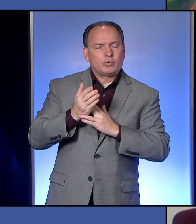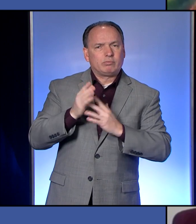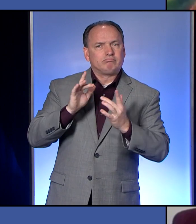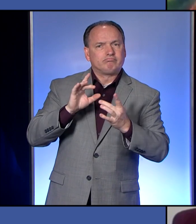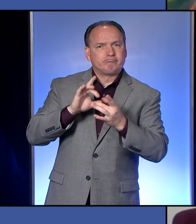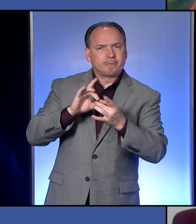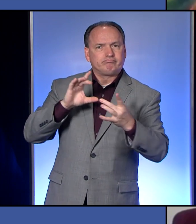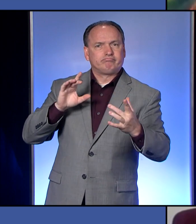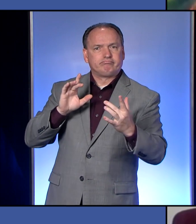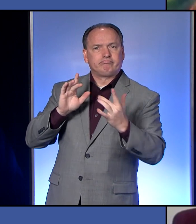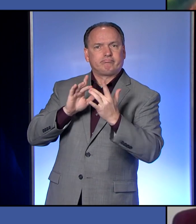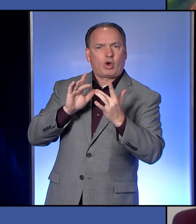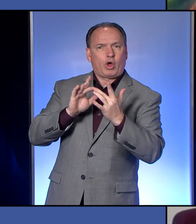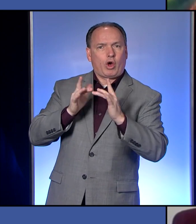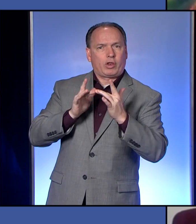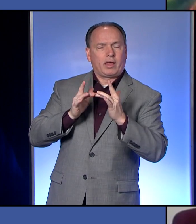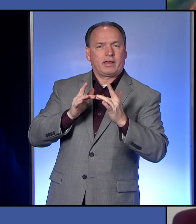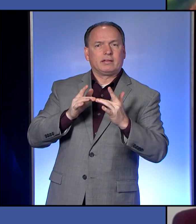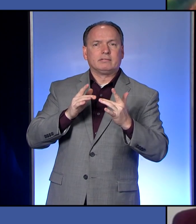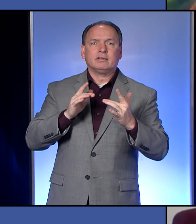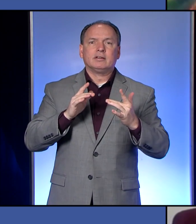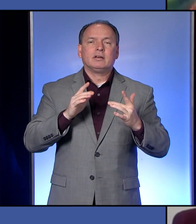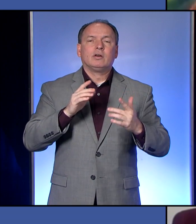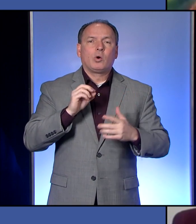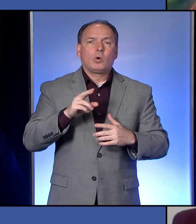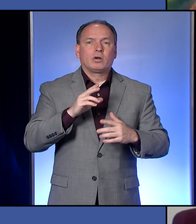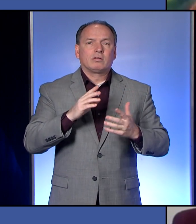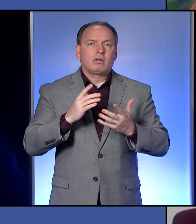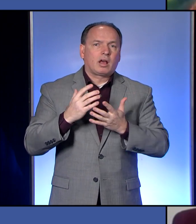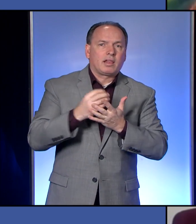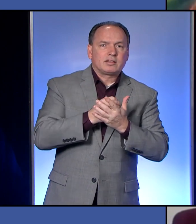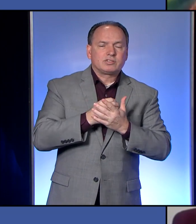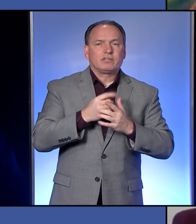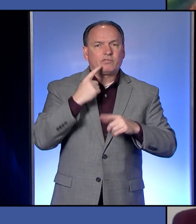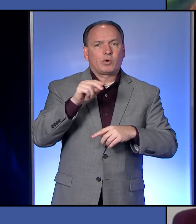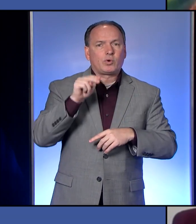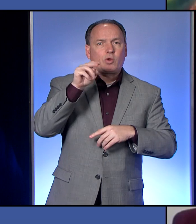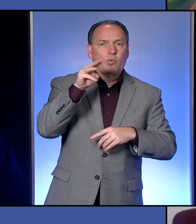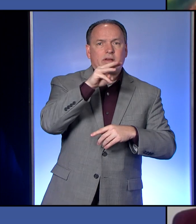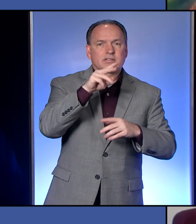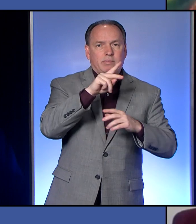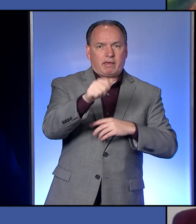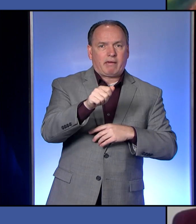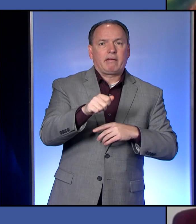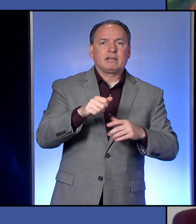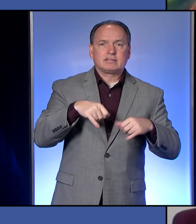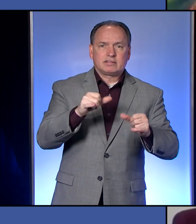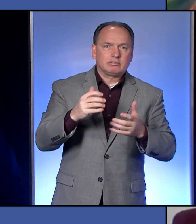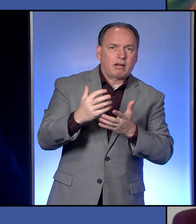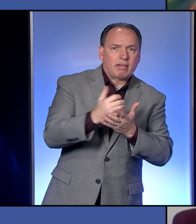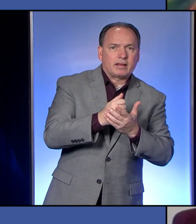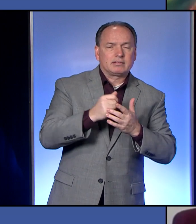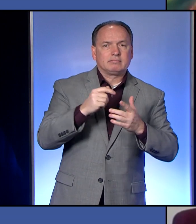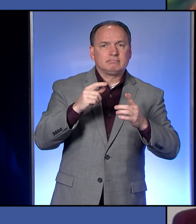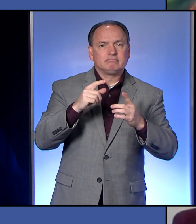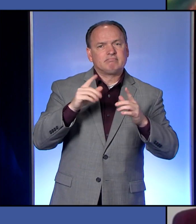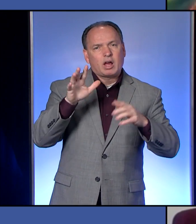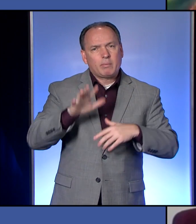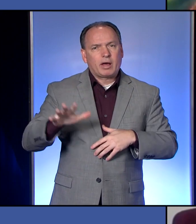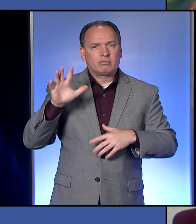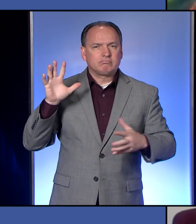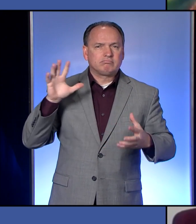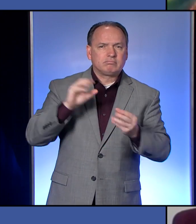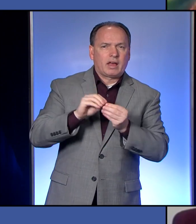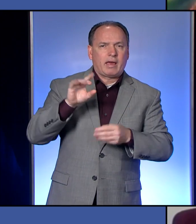continue to be a resource for collection of COVID-19 testing for Northwestern Pennsylvania, and overall we've collected approximately